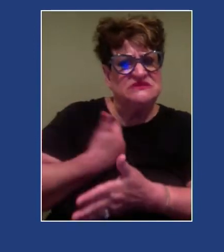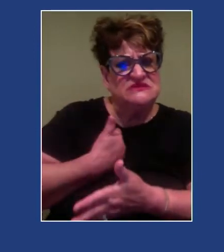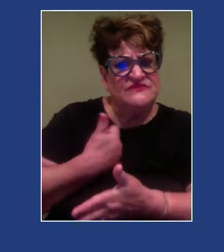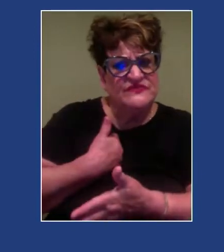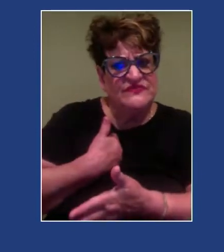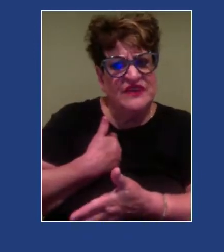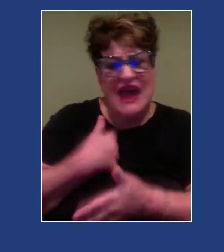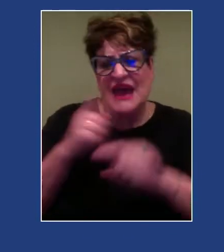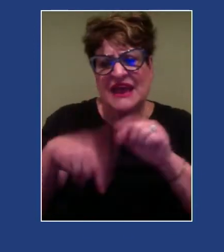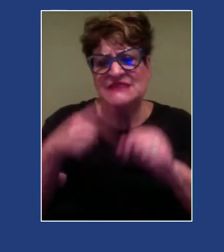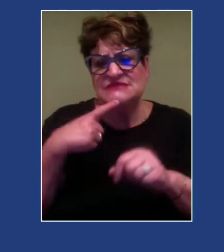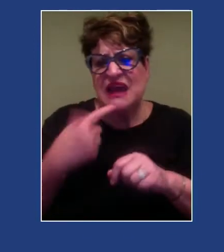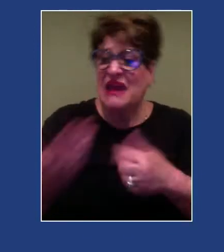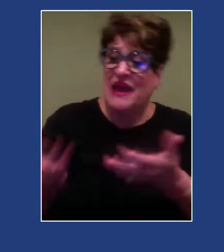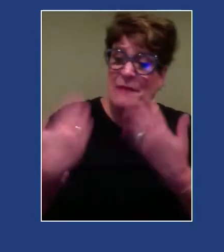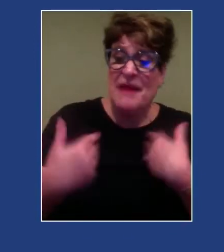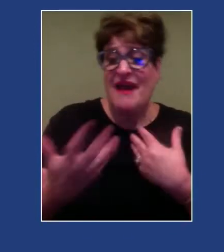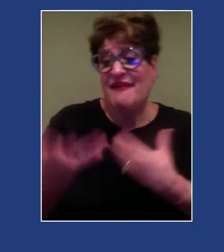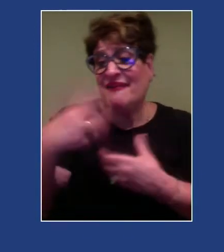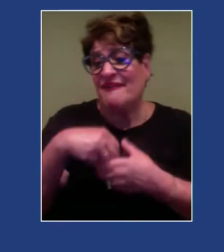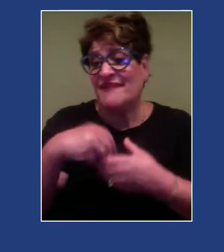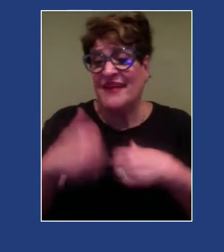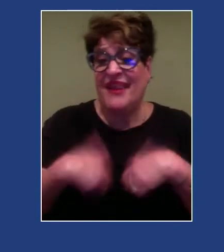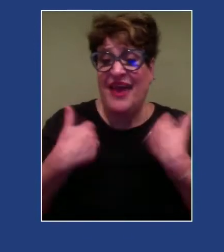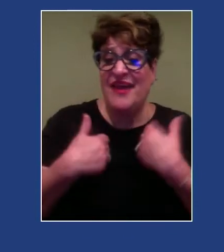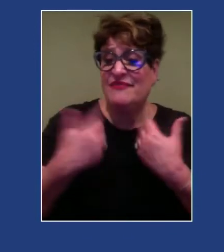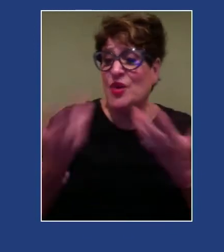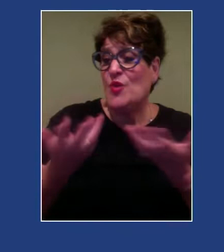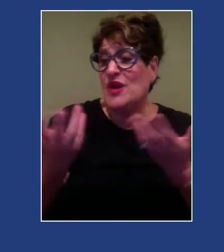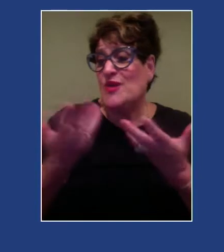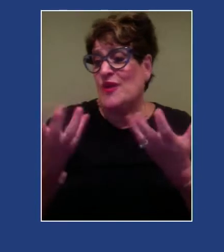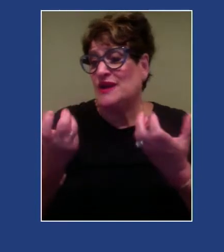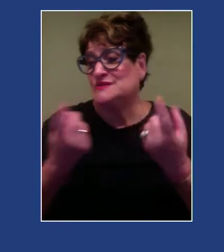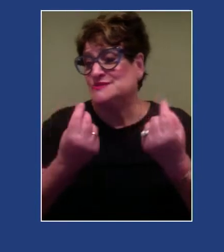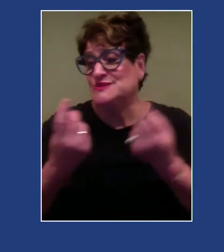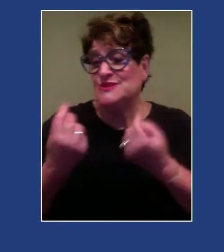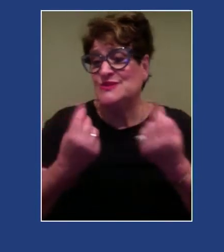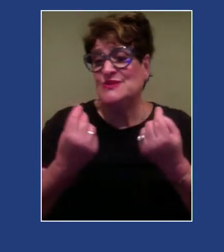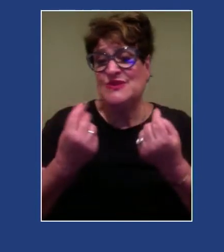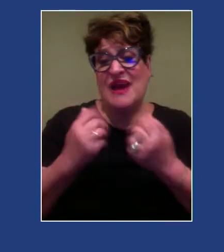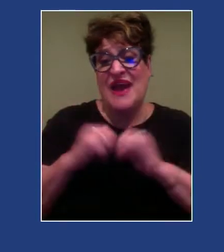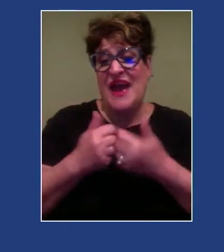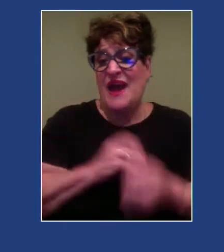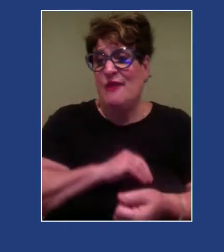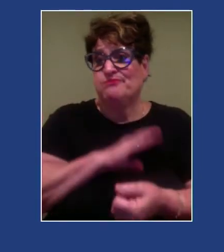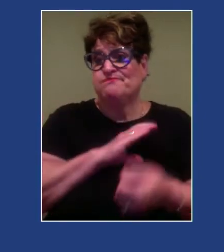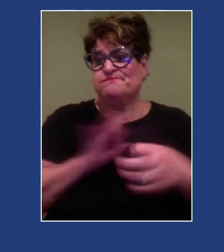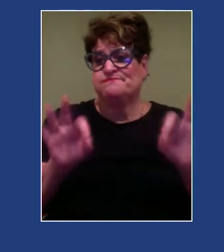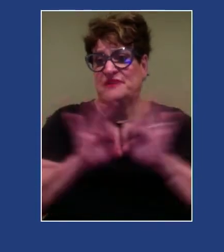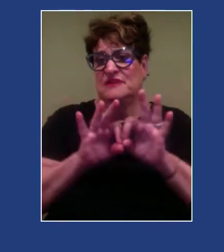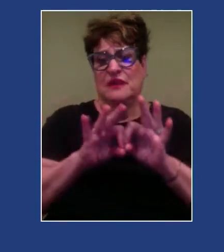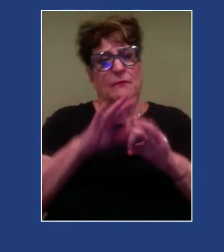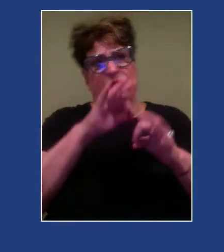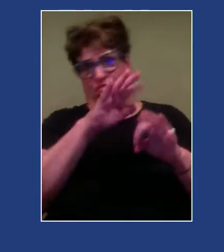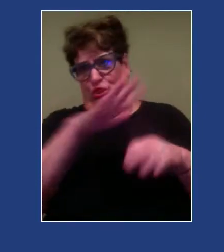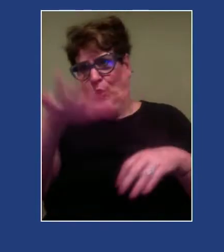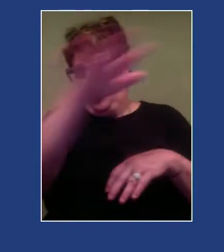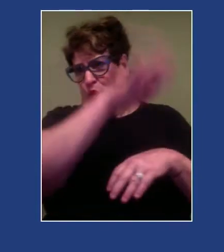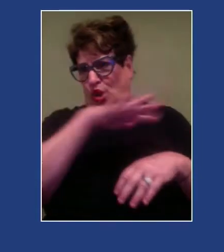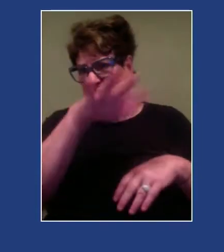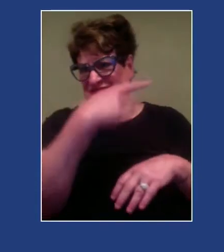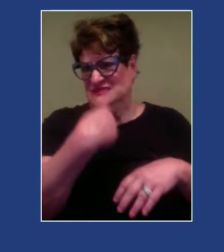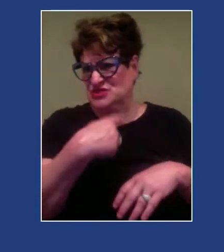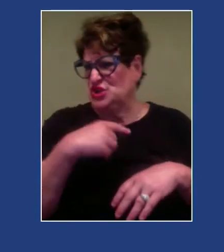say, hey, let's get committed to life. What's going to make your life worth living when the world is sending the message that your life is less valuable,